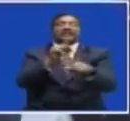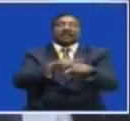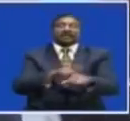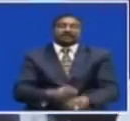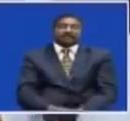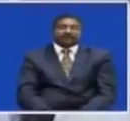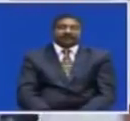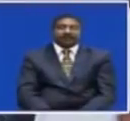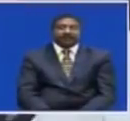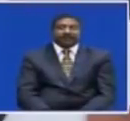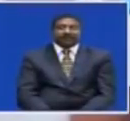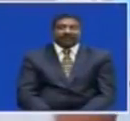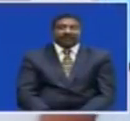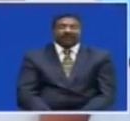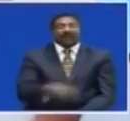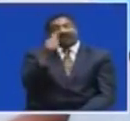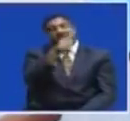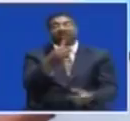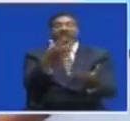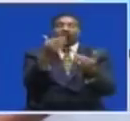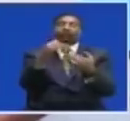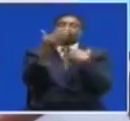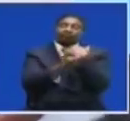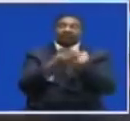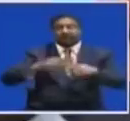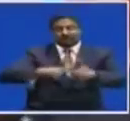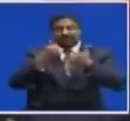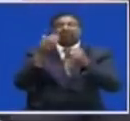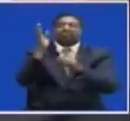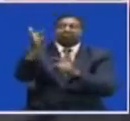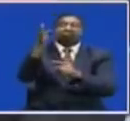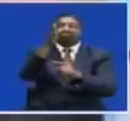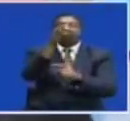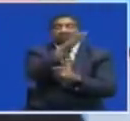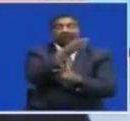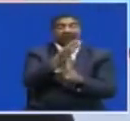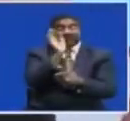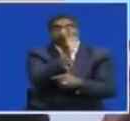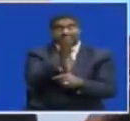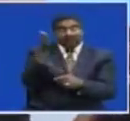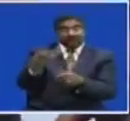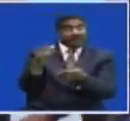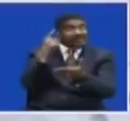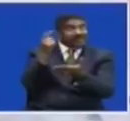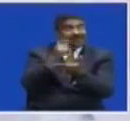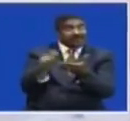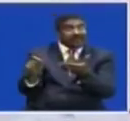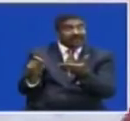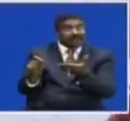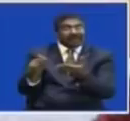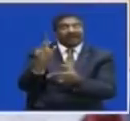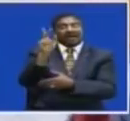As part of his familiarisation tour on the Copper Belt Minister of General Education Permanent Secretary Jobbix Kolumba